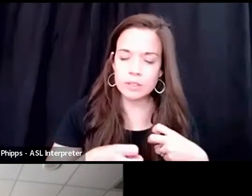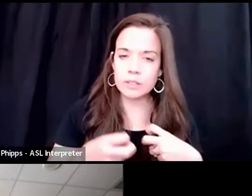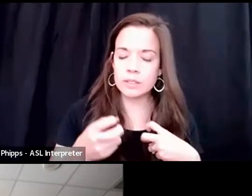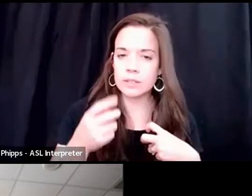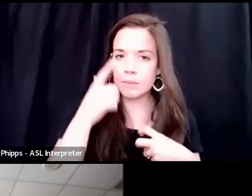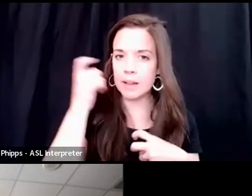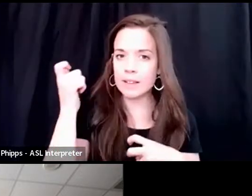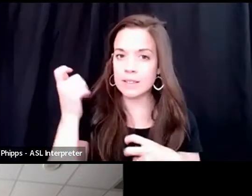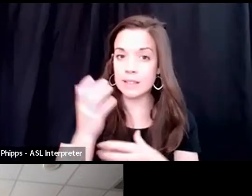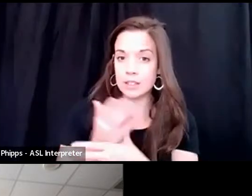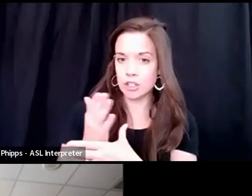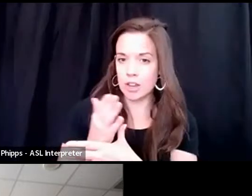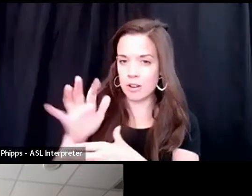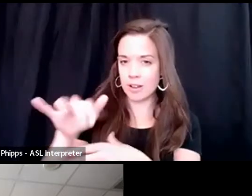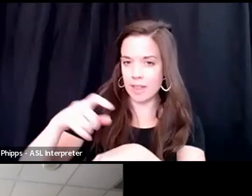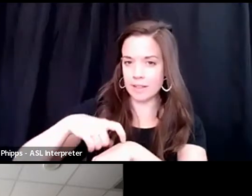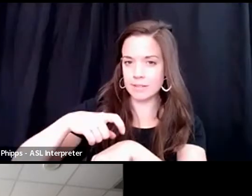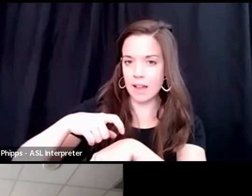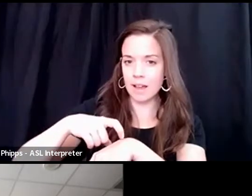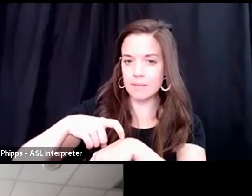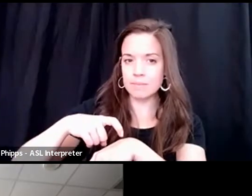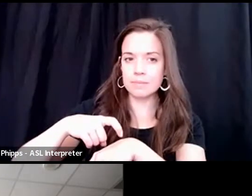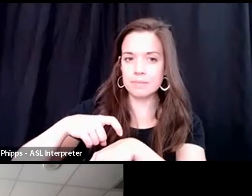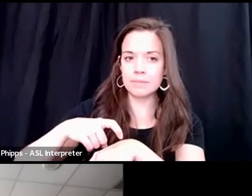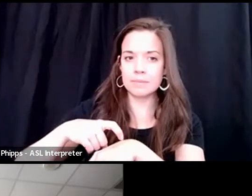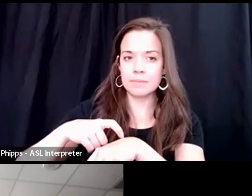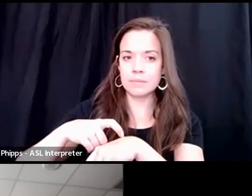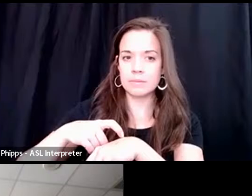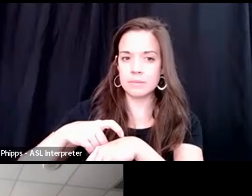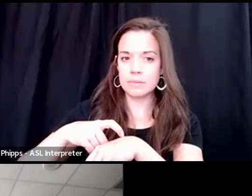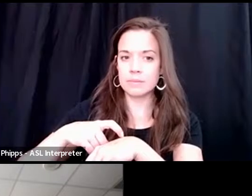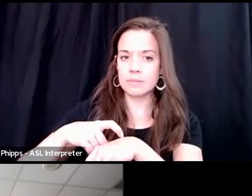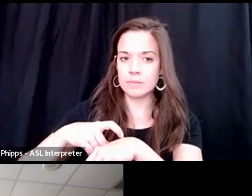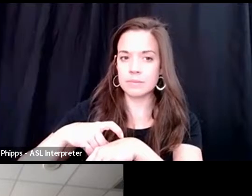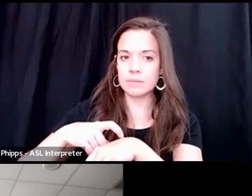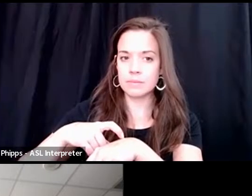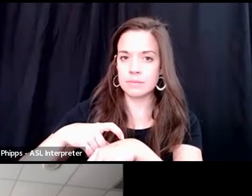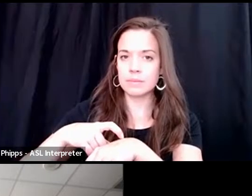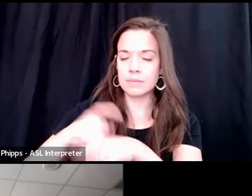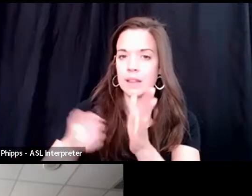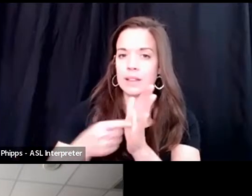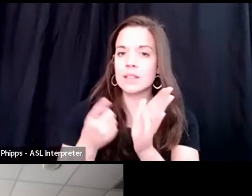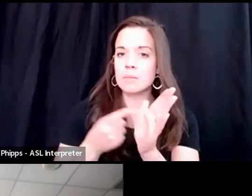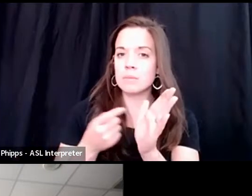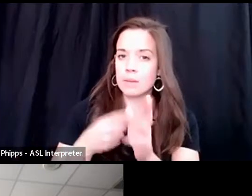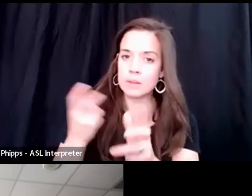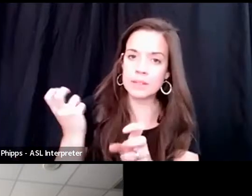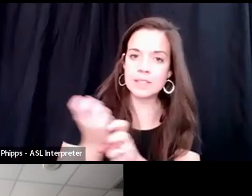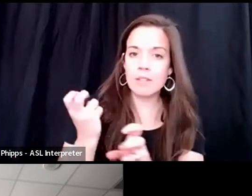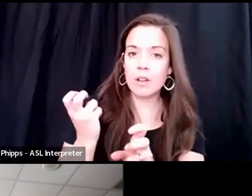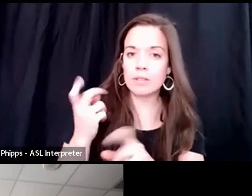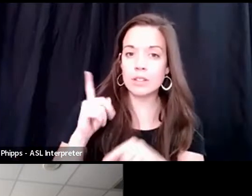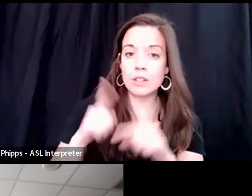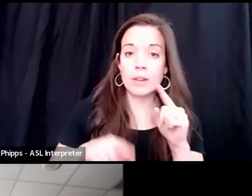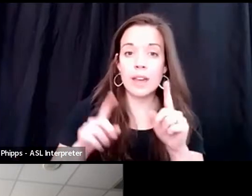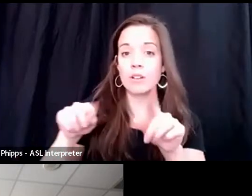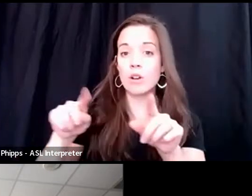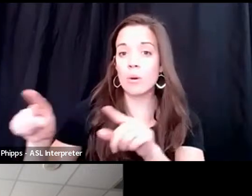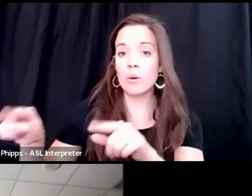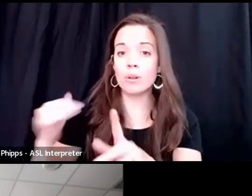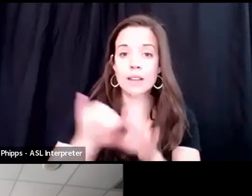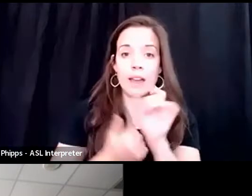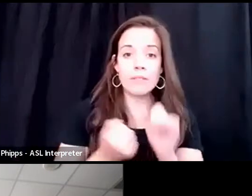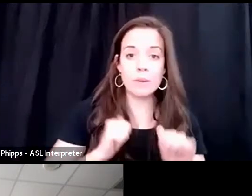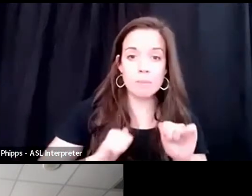sharing that time, um, is, um, sometimes very difficult. You can't go to every play or you can't go to